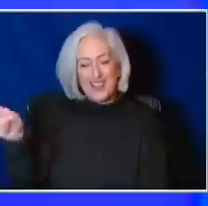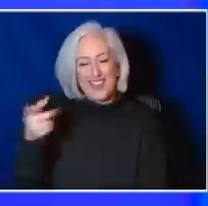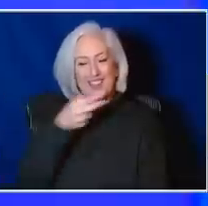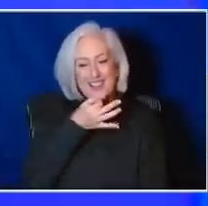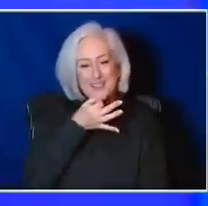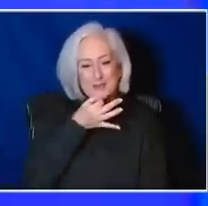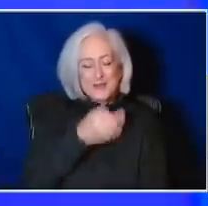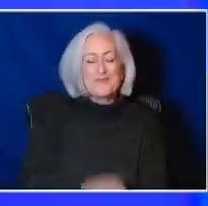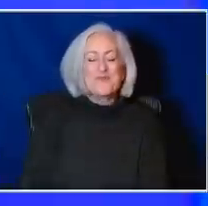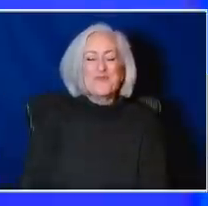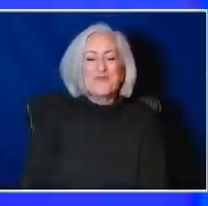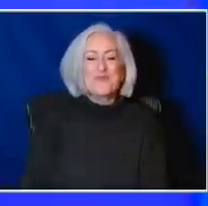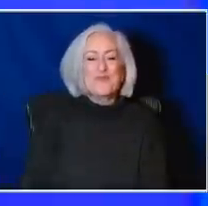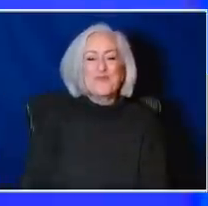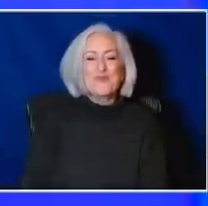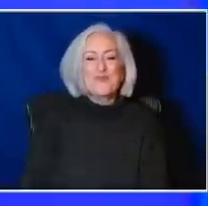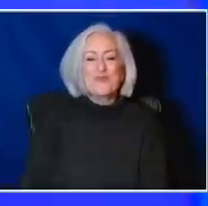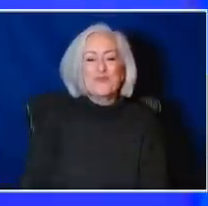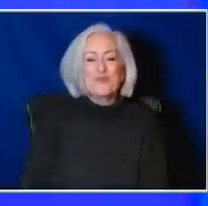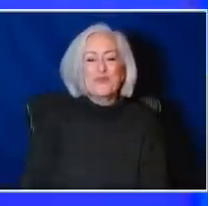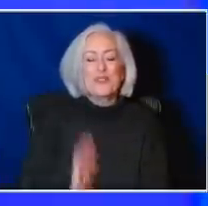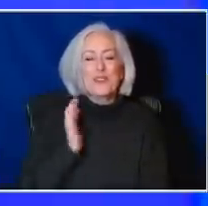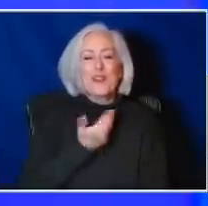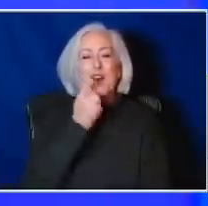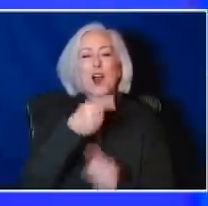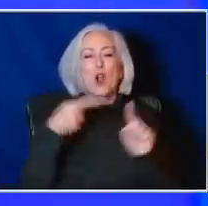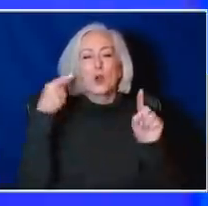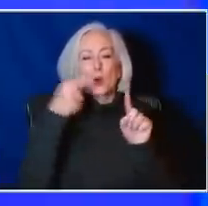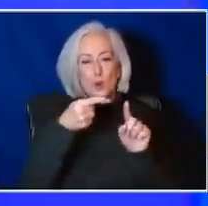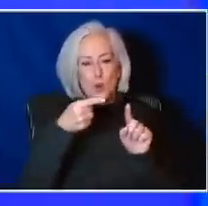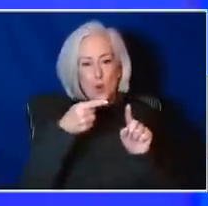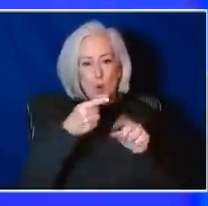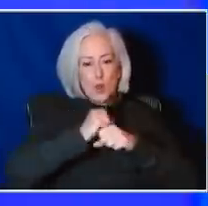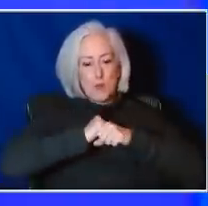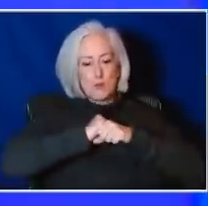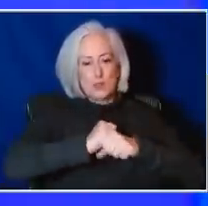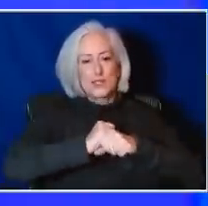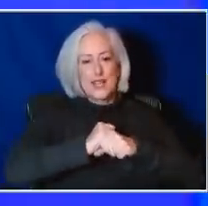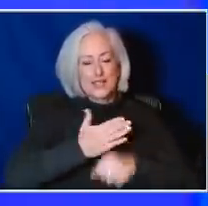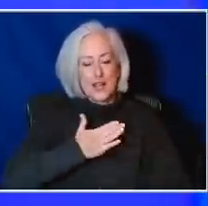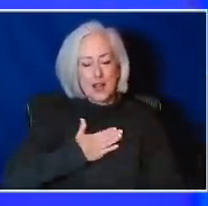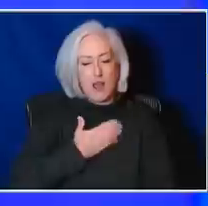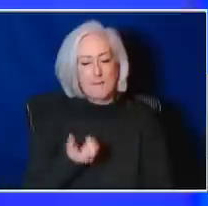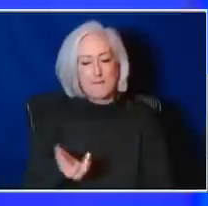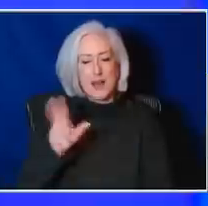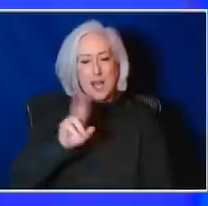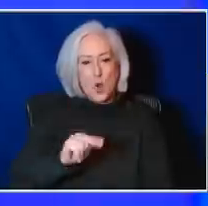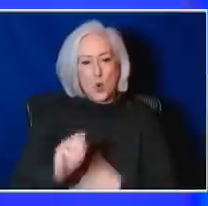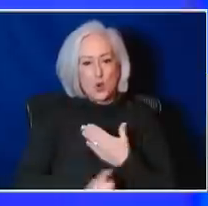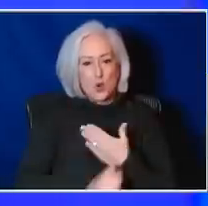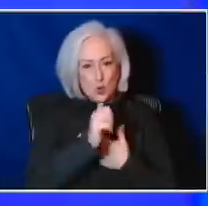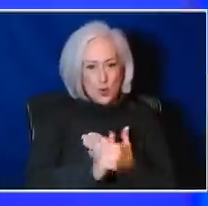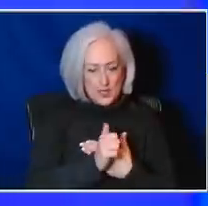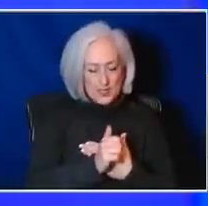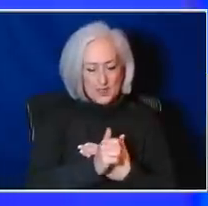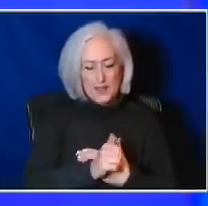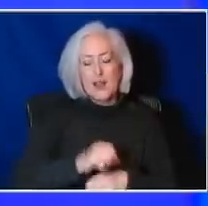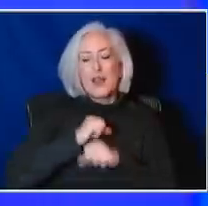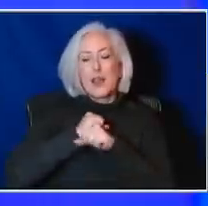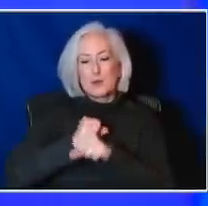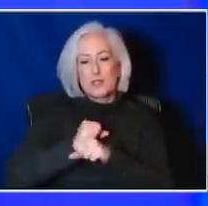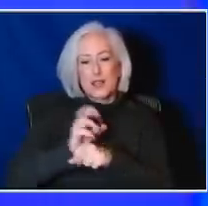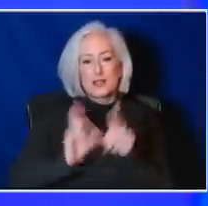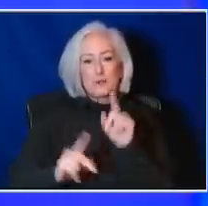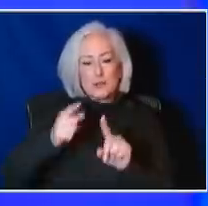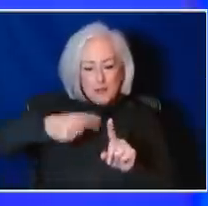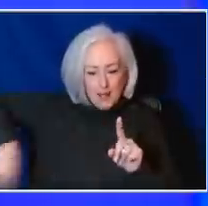think our goal is always to protect our own risk and also to protect the risk of the people around us.